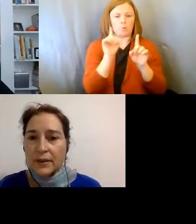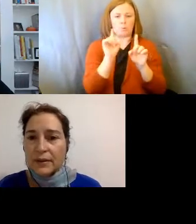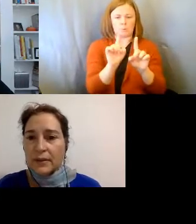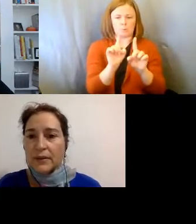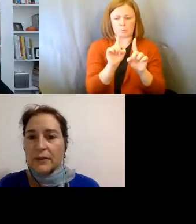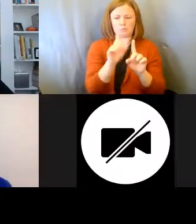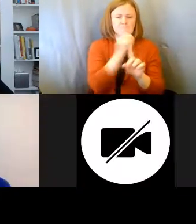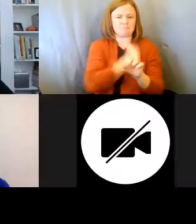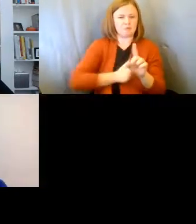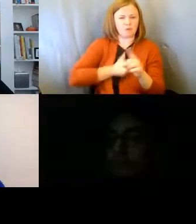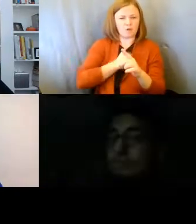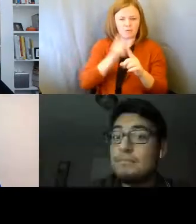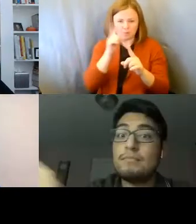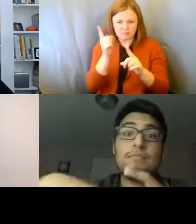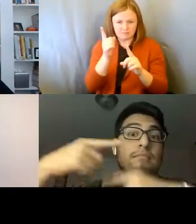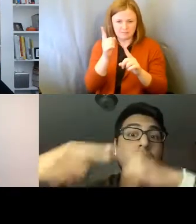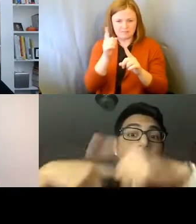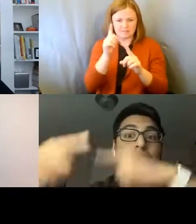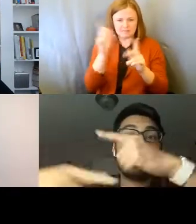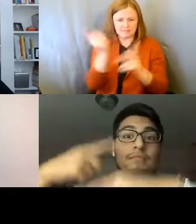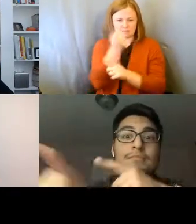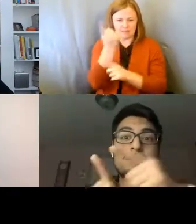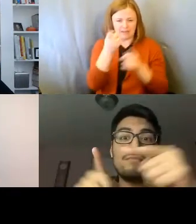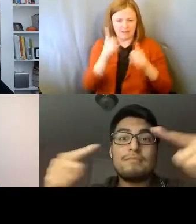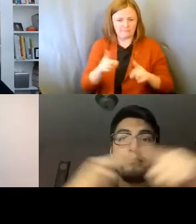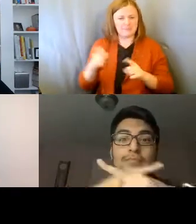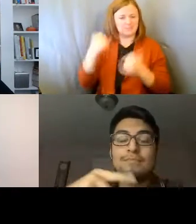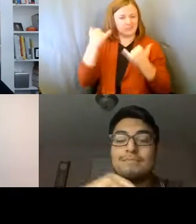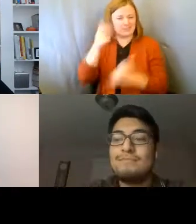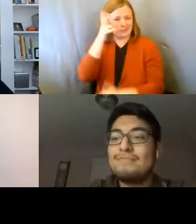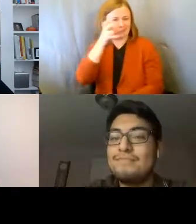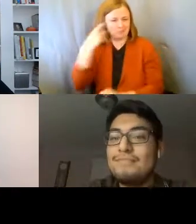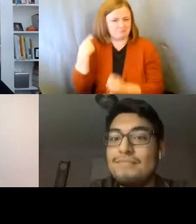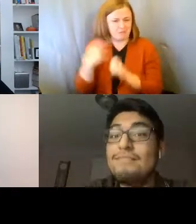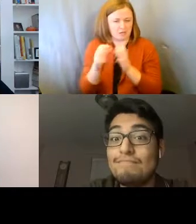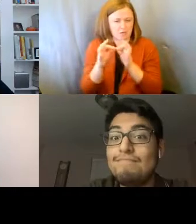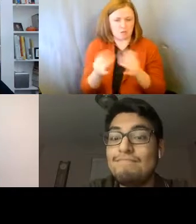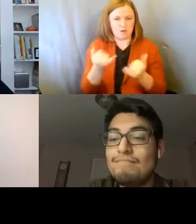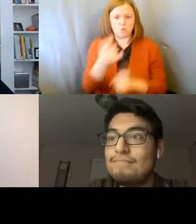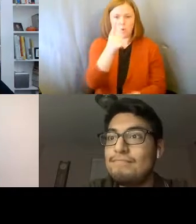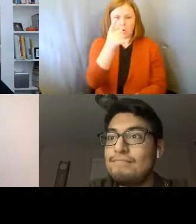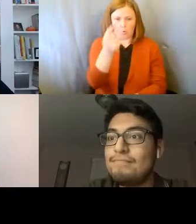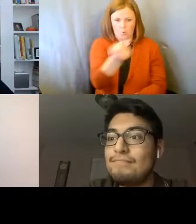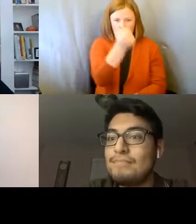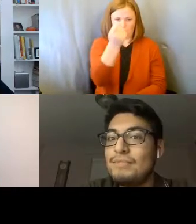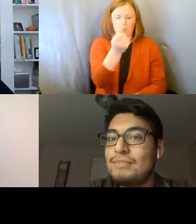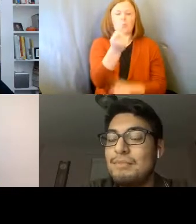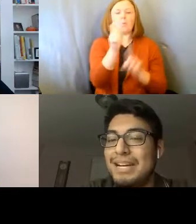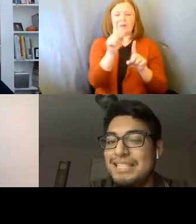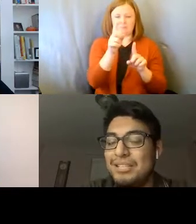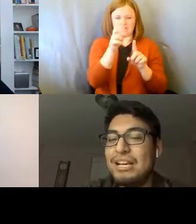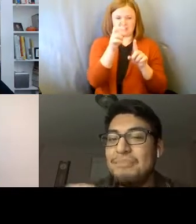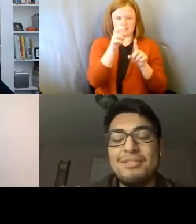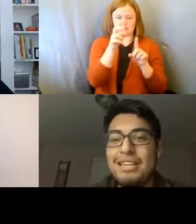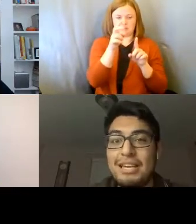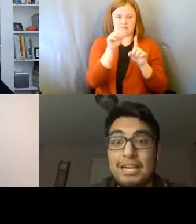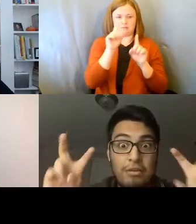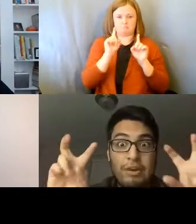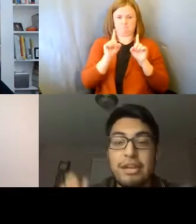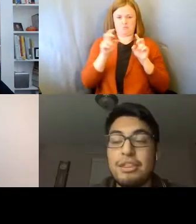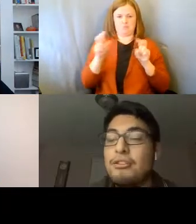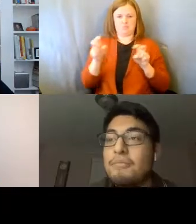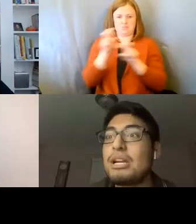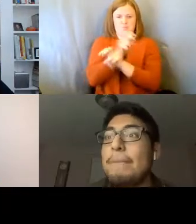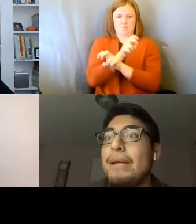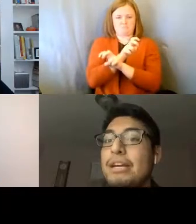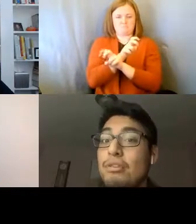sorry, it looks like we have the wires, uh, switch. So, we're going to do another switch again. Because Fanny, hear